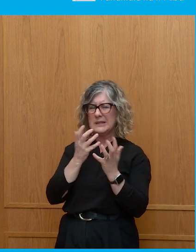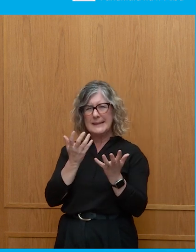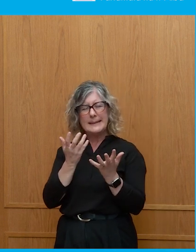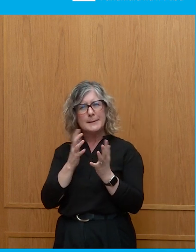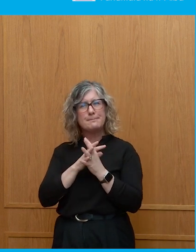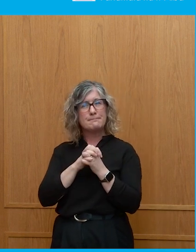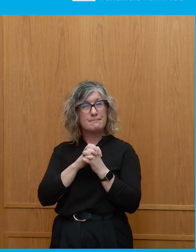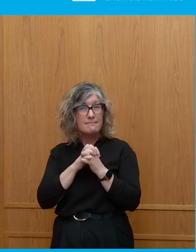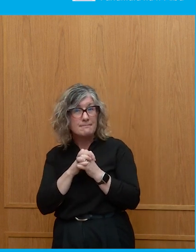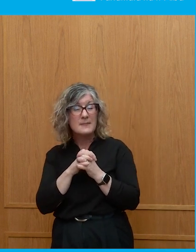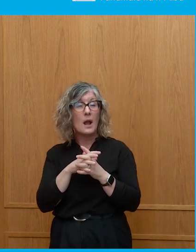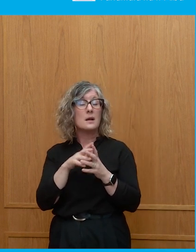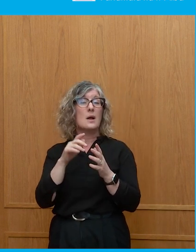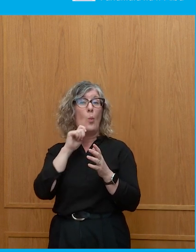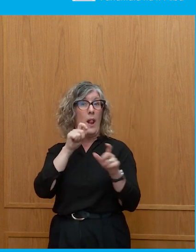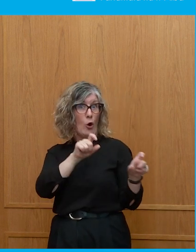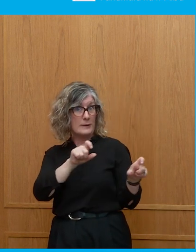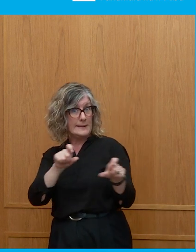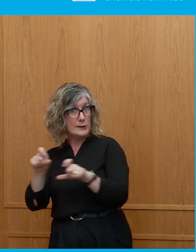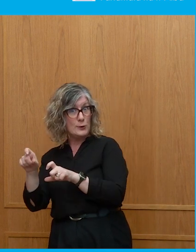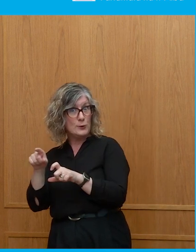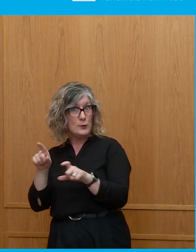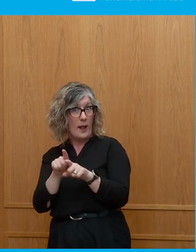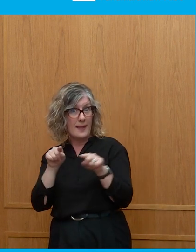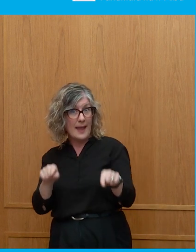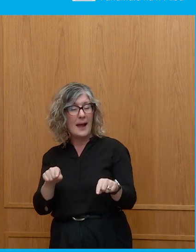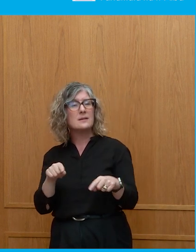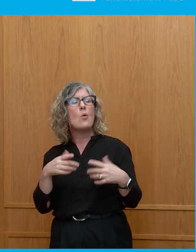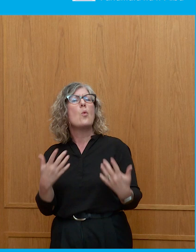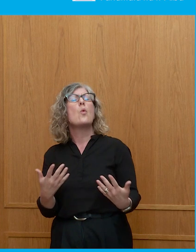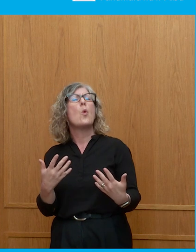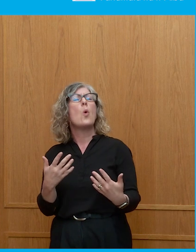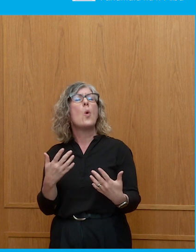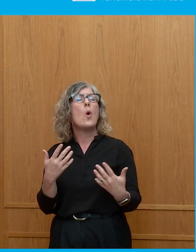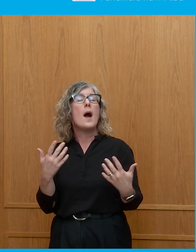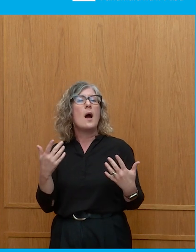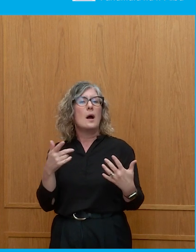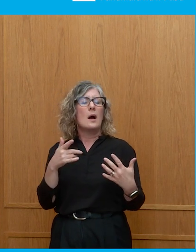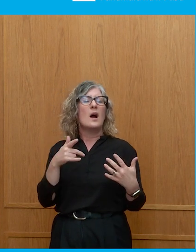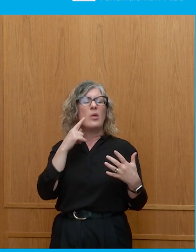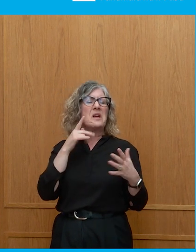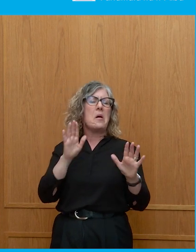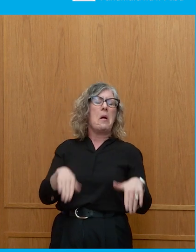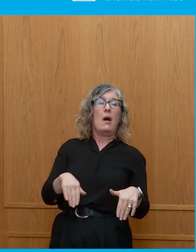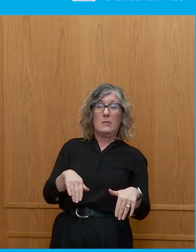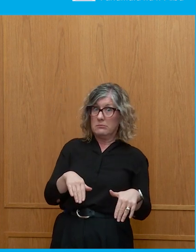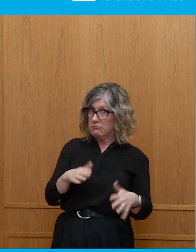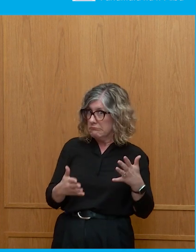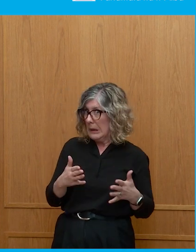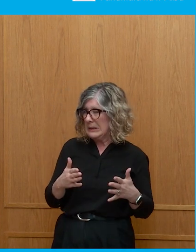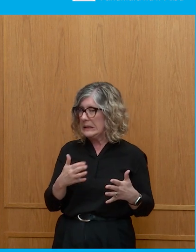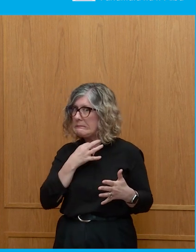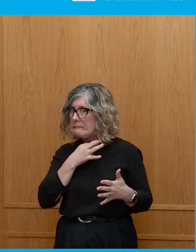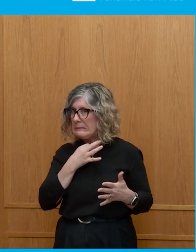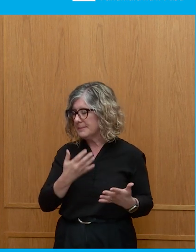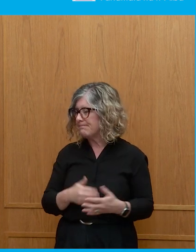Is it a passing trend? Or, as Mark said, is it something you can't afford to be complacent about? I definitely don't think you can afford